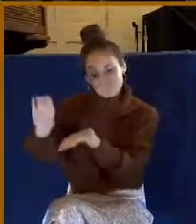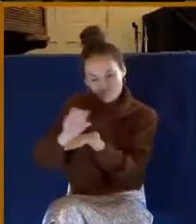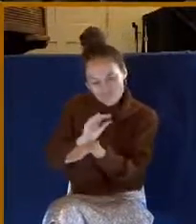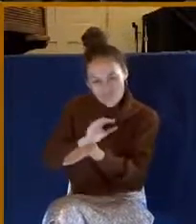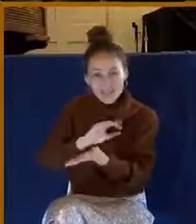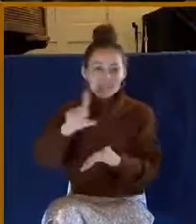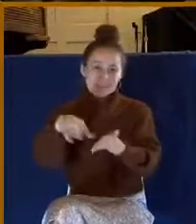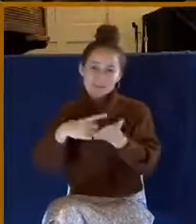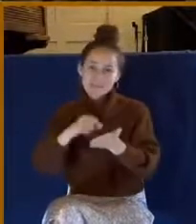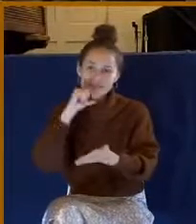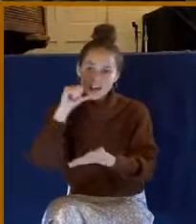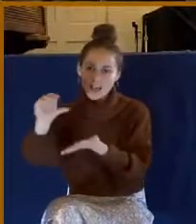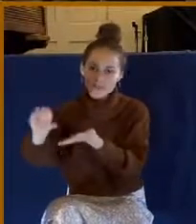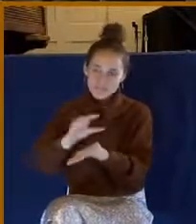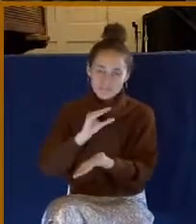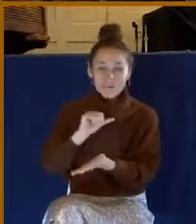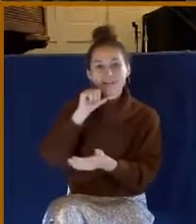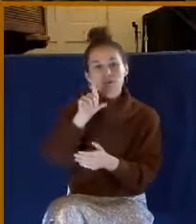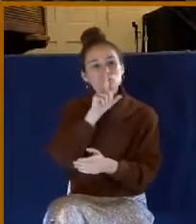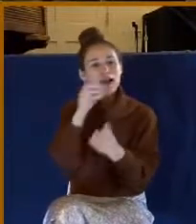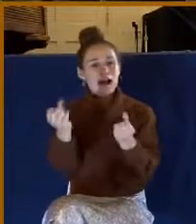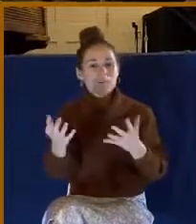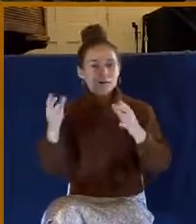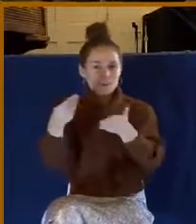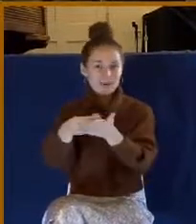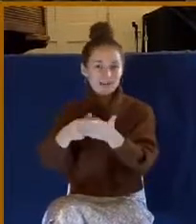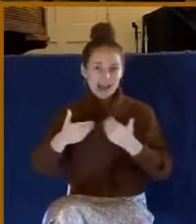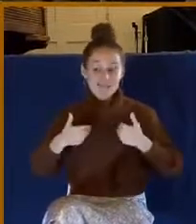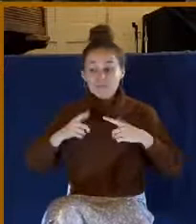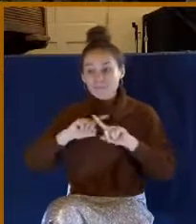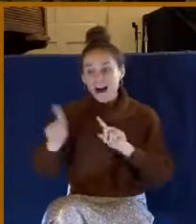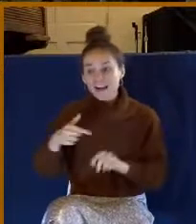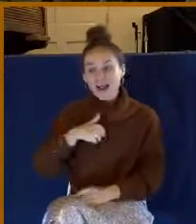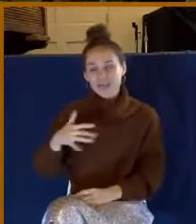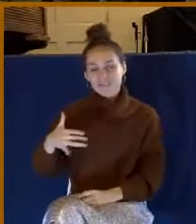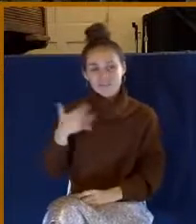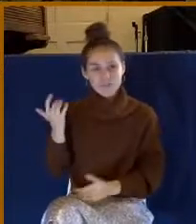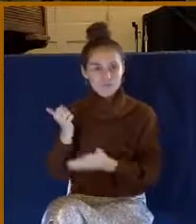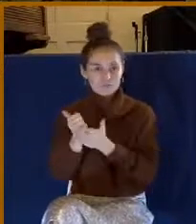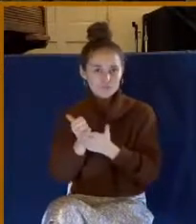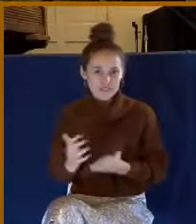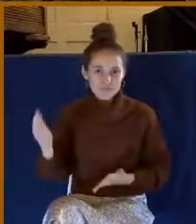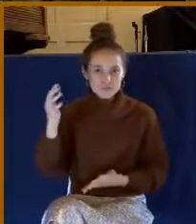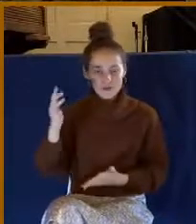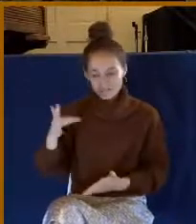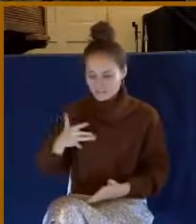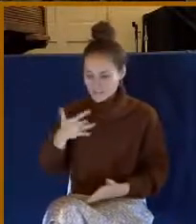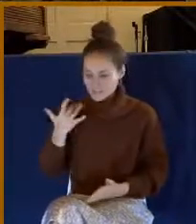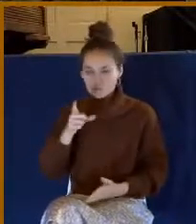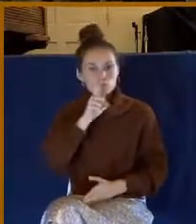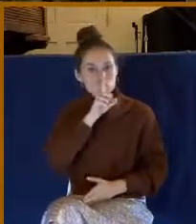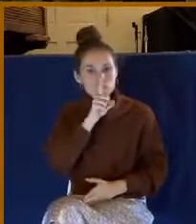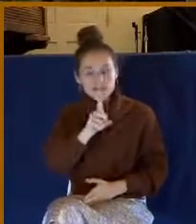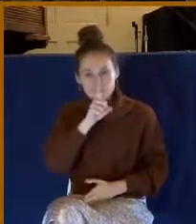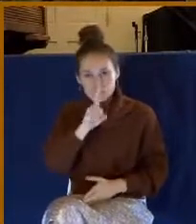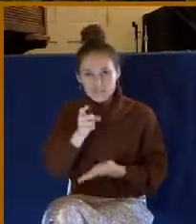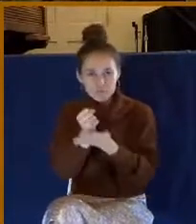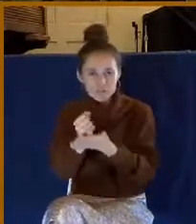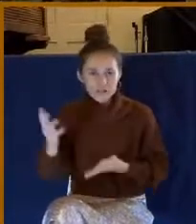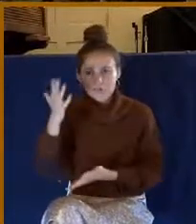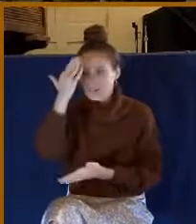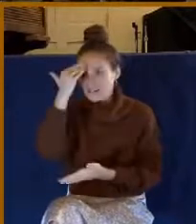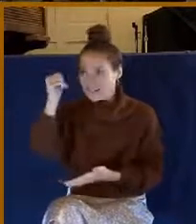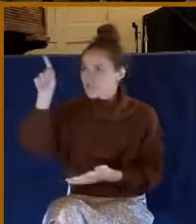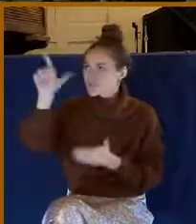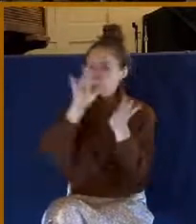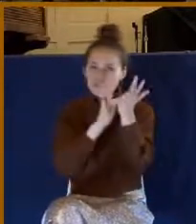I'm not sure how much money I have, but I want to tell you something, friend. I feel rich. I feel incredibly rich because of Jesus, because